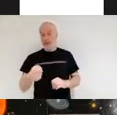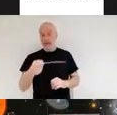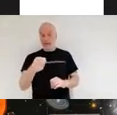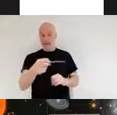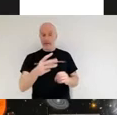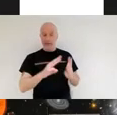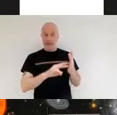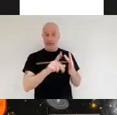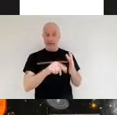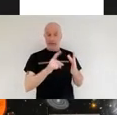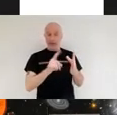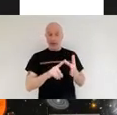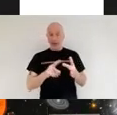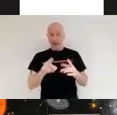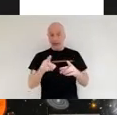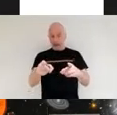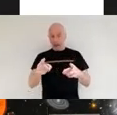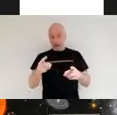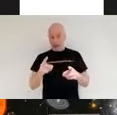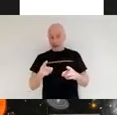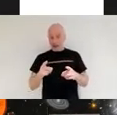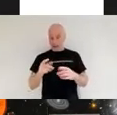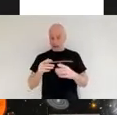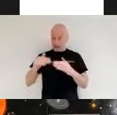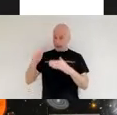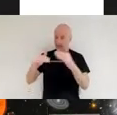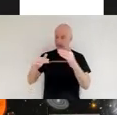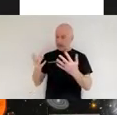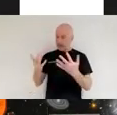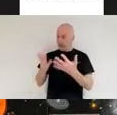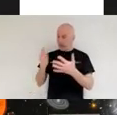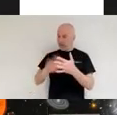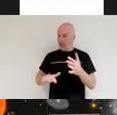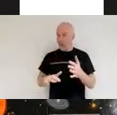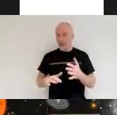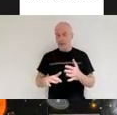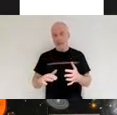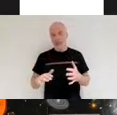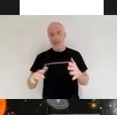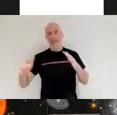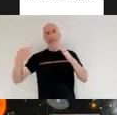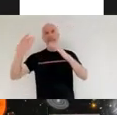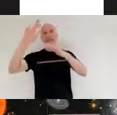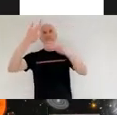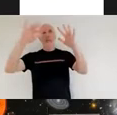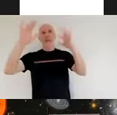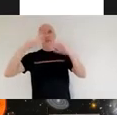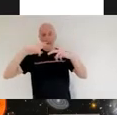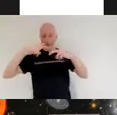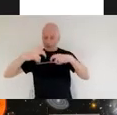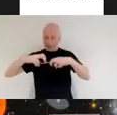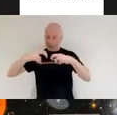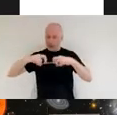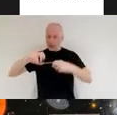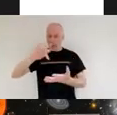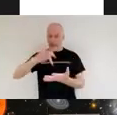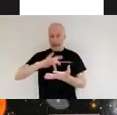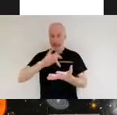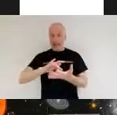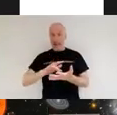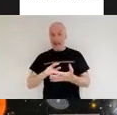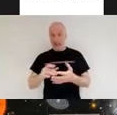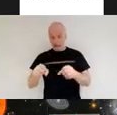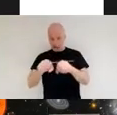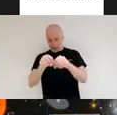carbon struts that you can see were built at the space research center and miri itself is uh has a huge